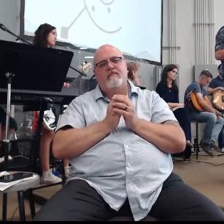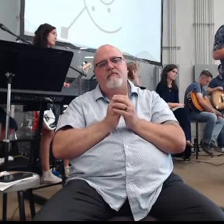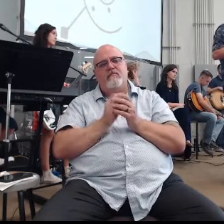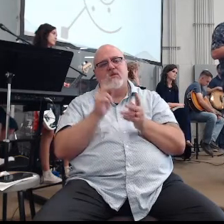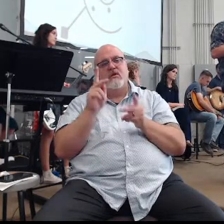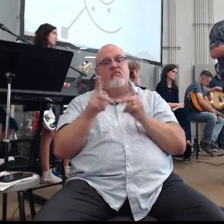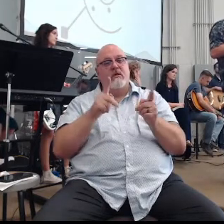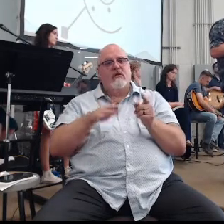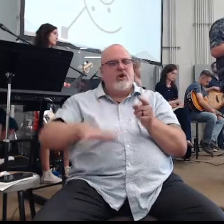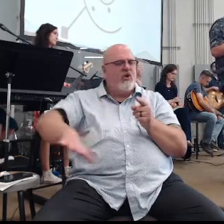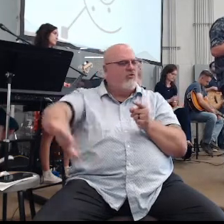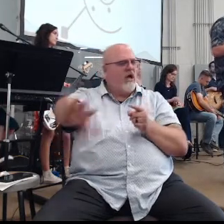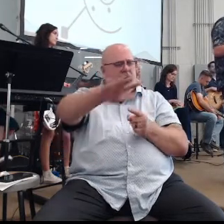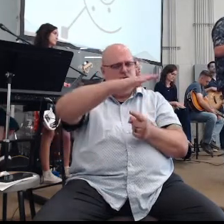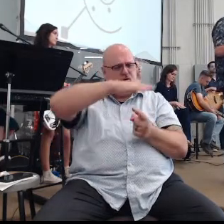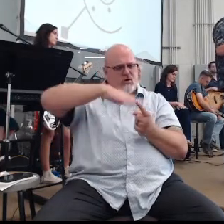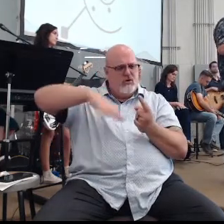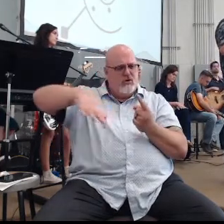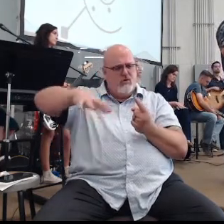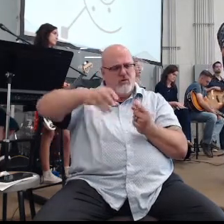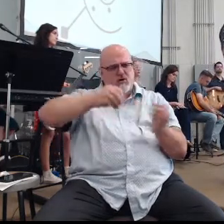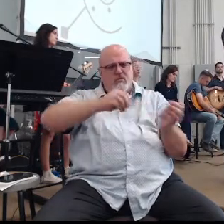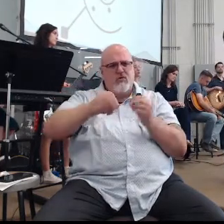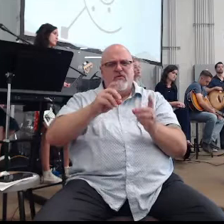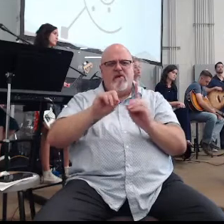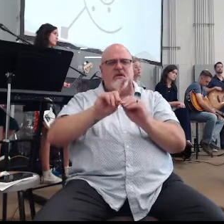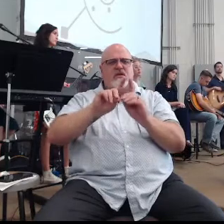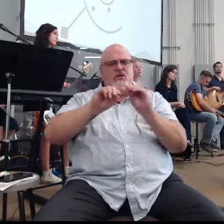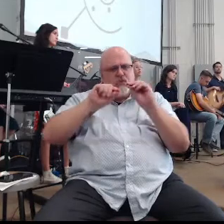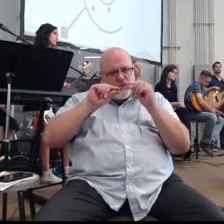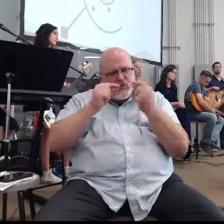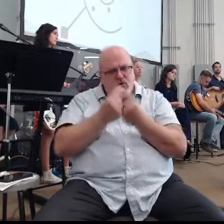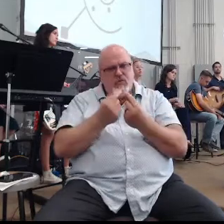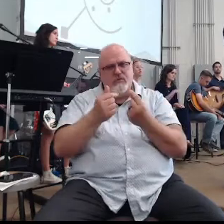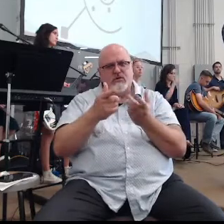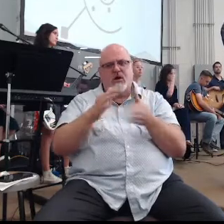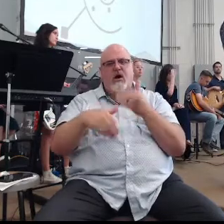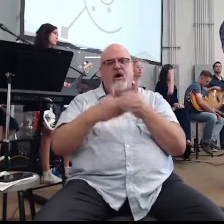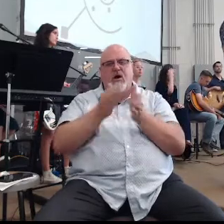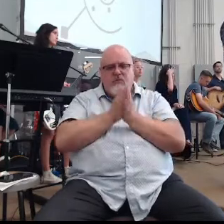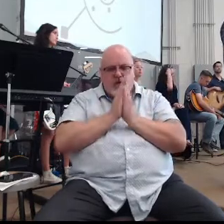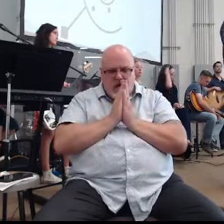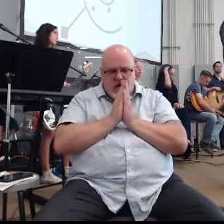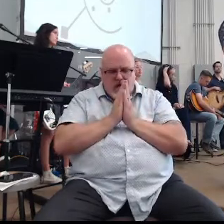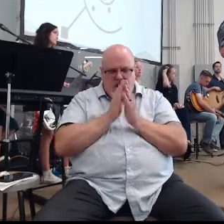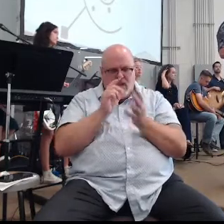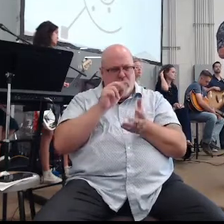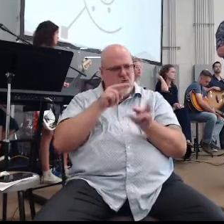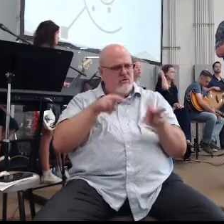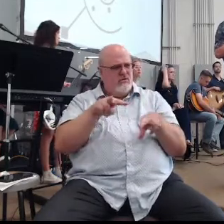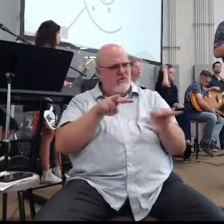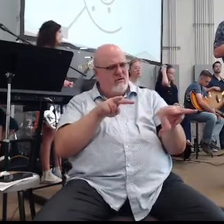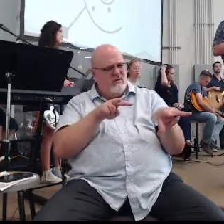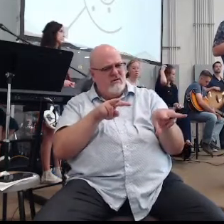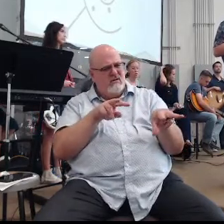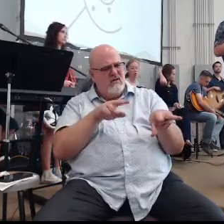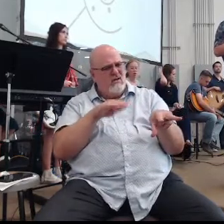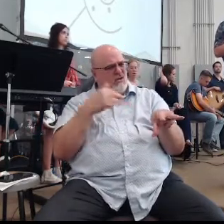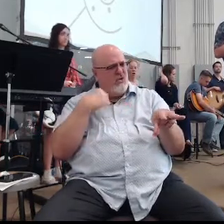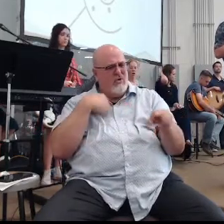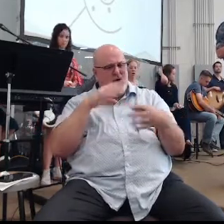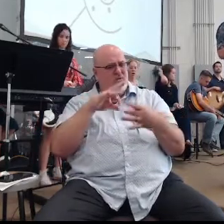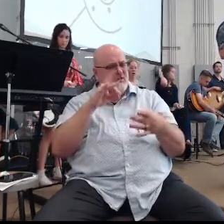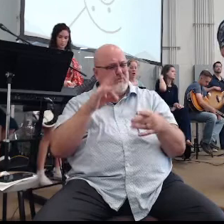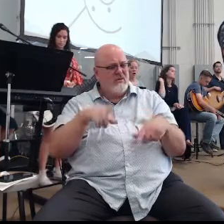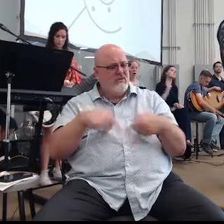People around you are moving forward, people are having d-groups, they're praying, you look at them and you're like, you've got the spiritual